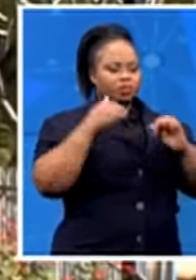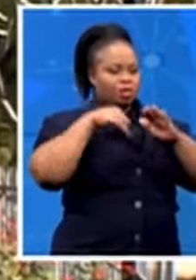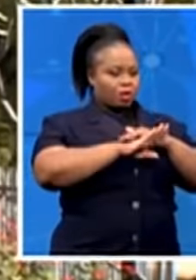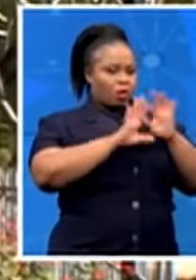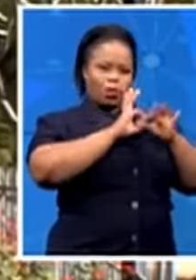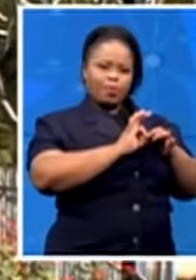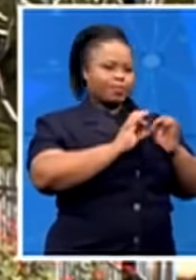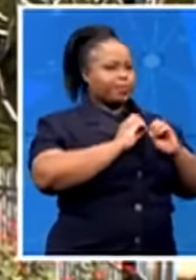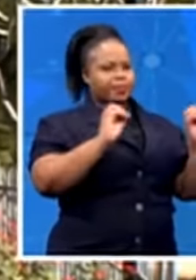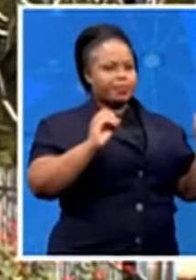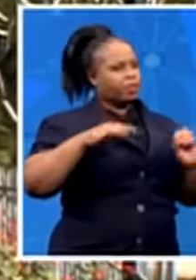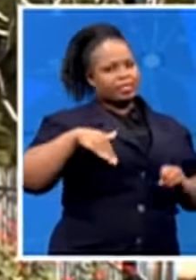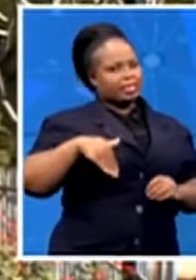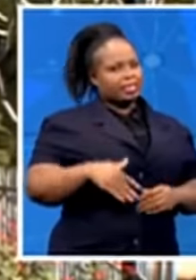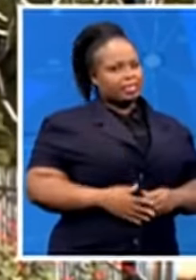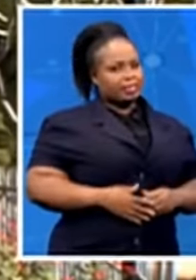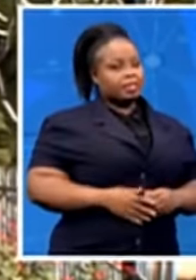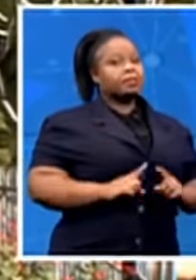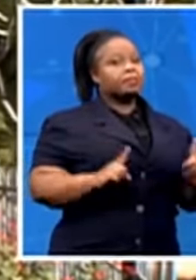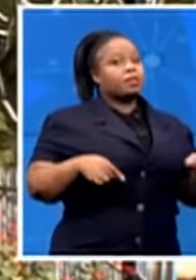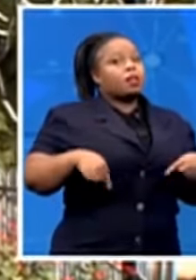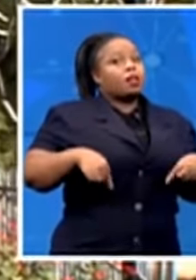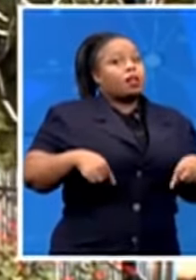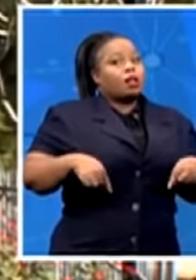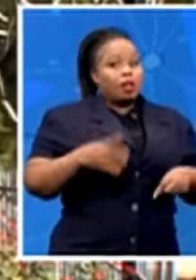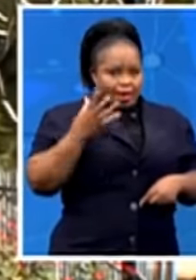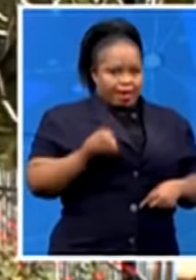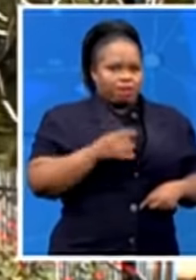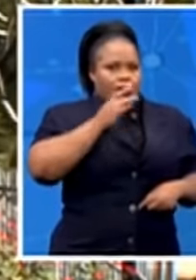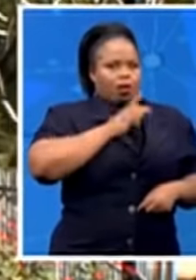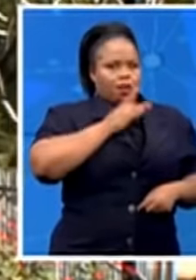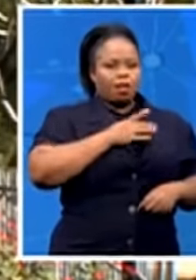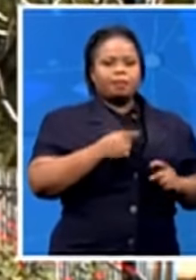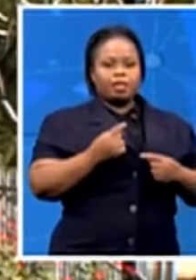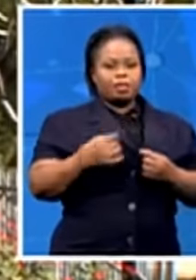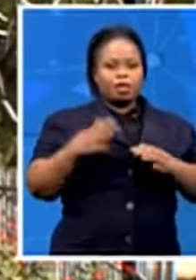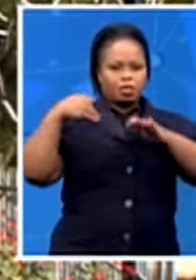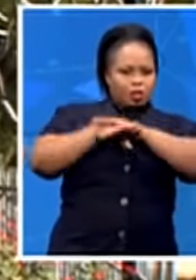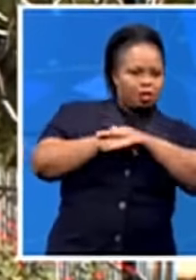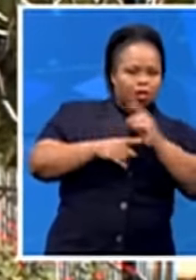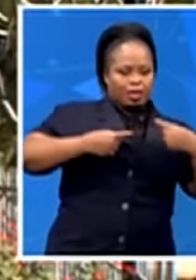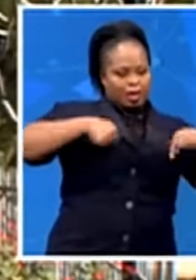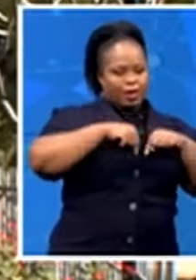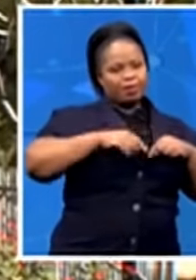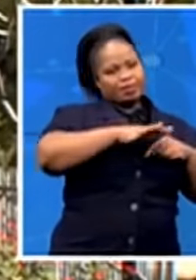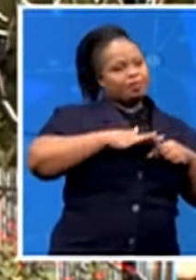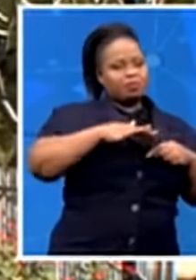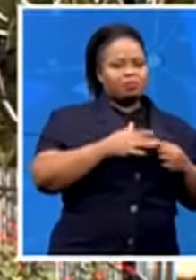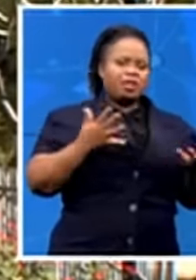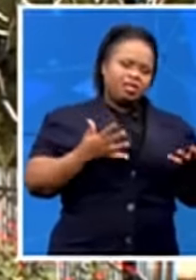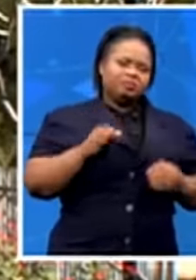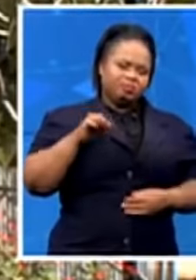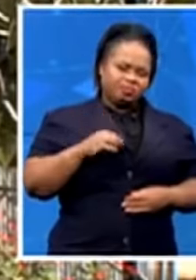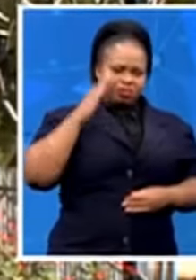we were so frightened, but they never came here. Yeah, though we were short of food, like